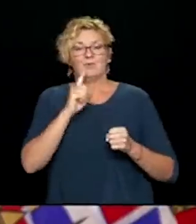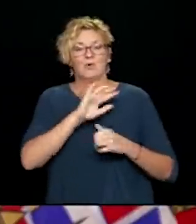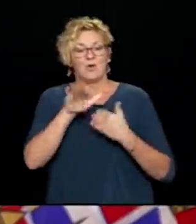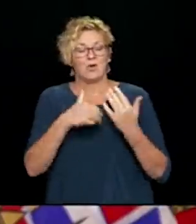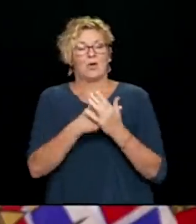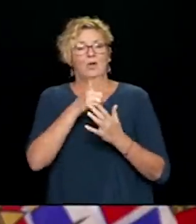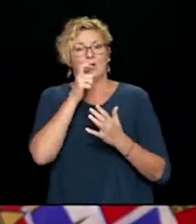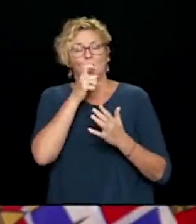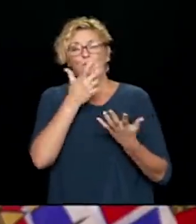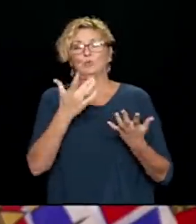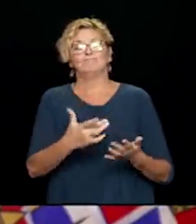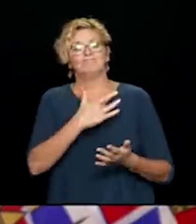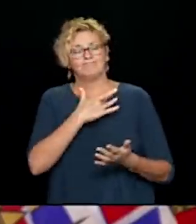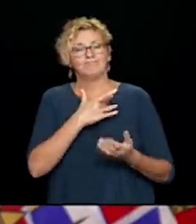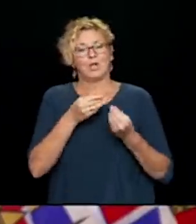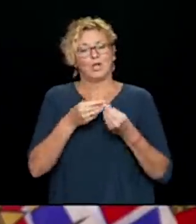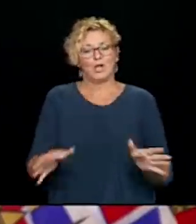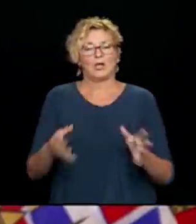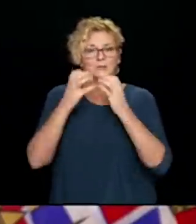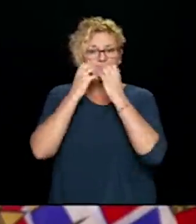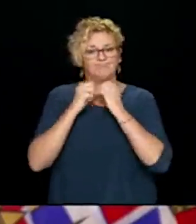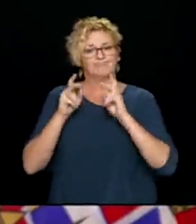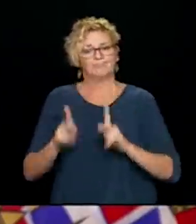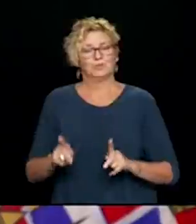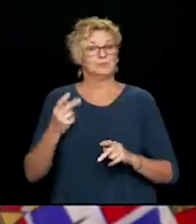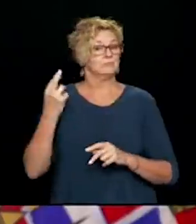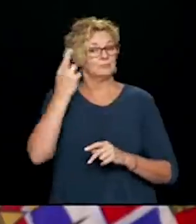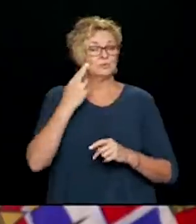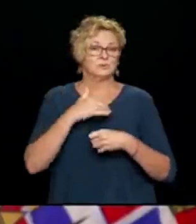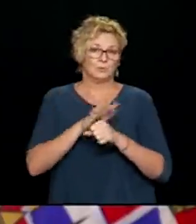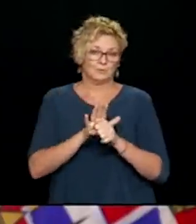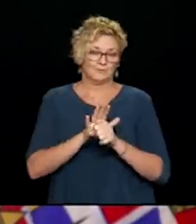who care for these loved ones who they've lost under these most difficult conditions.